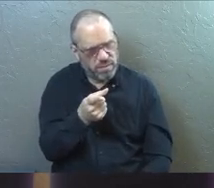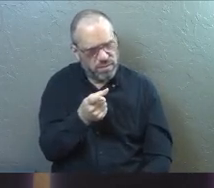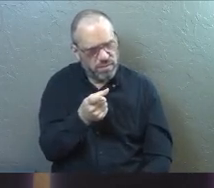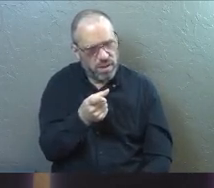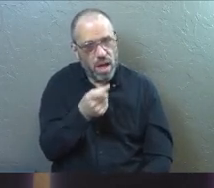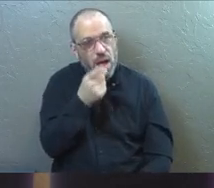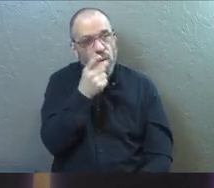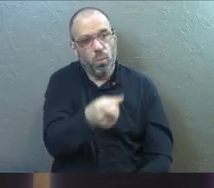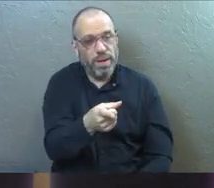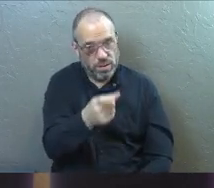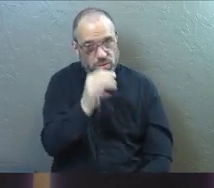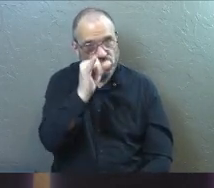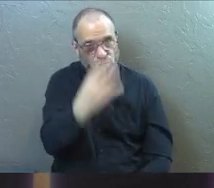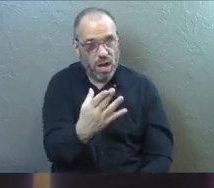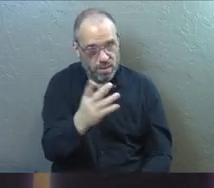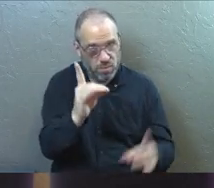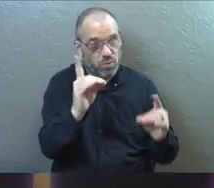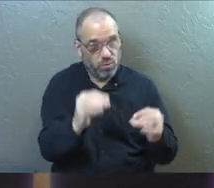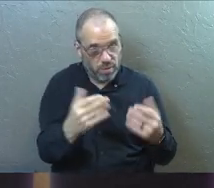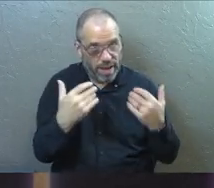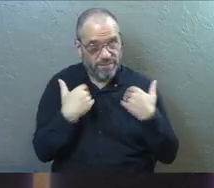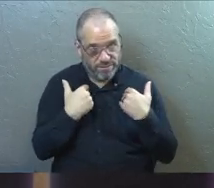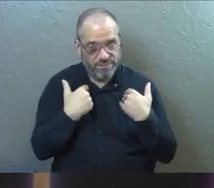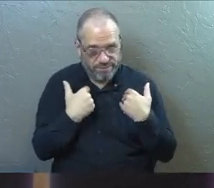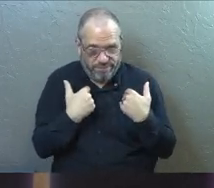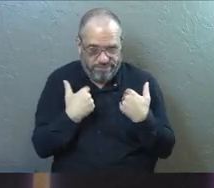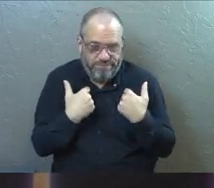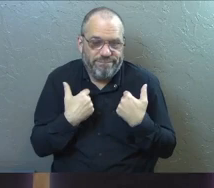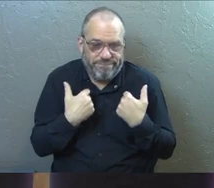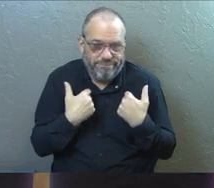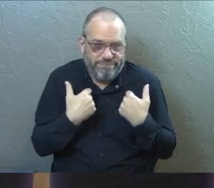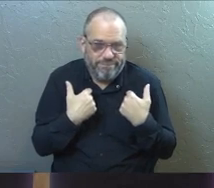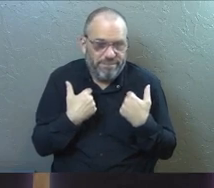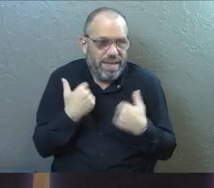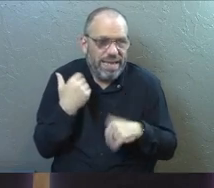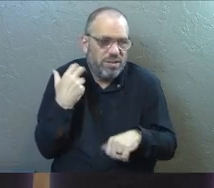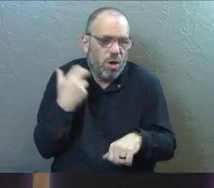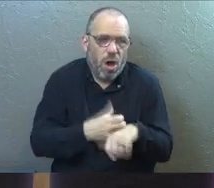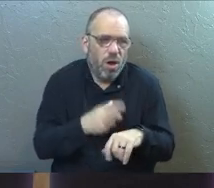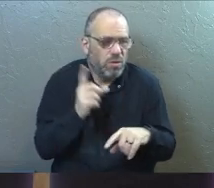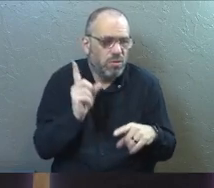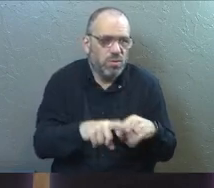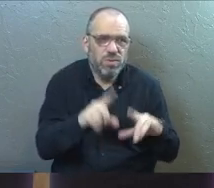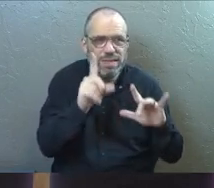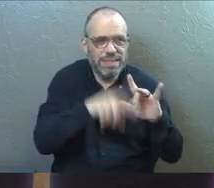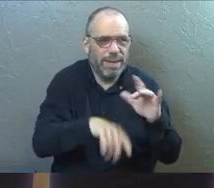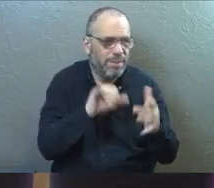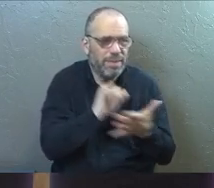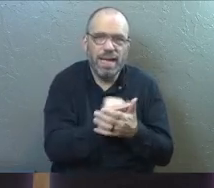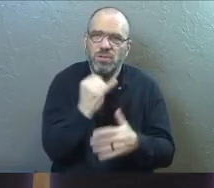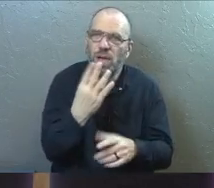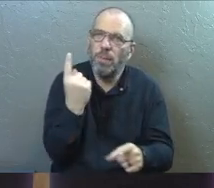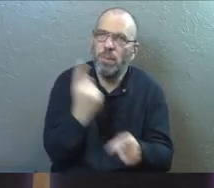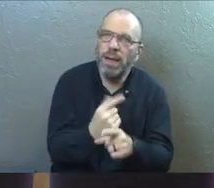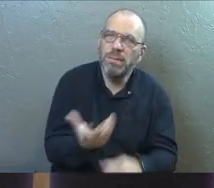because as soon as you've got a job to do it's harder to skip isn't it